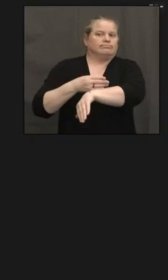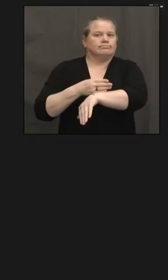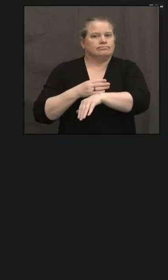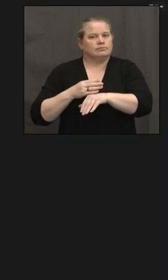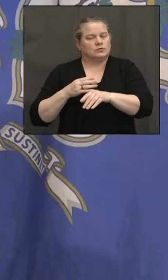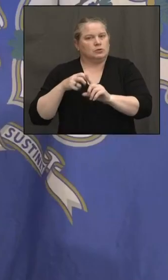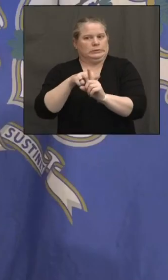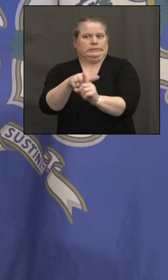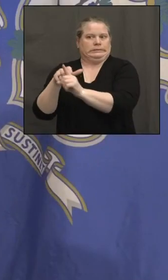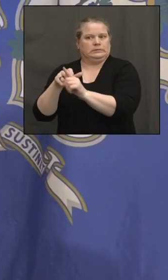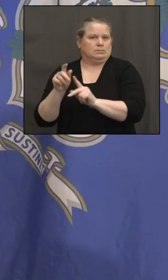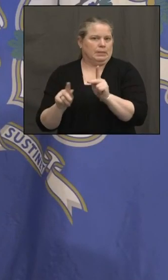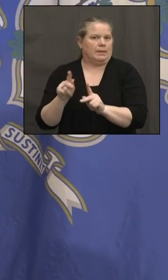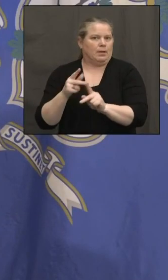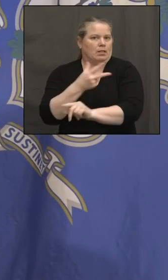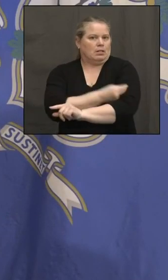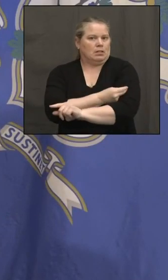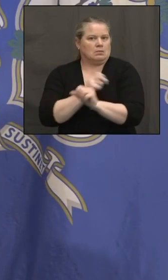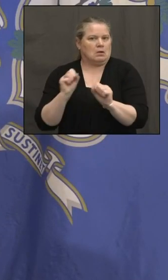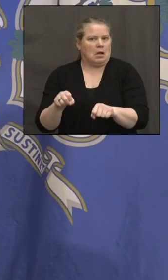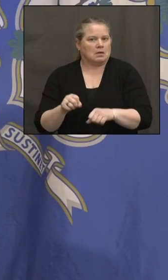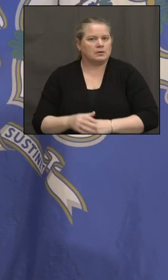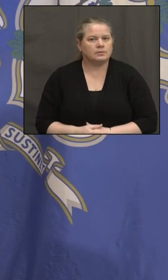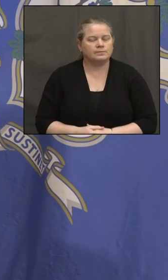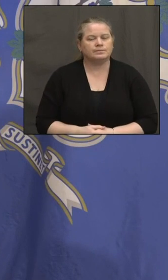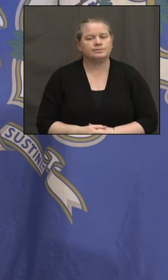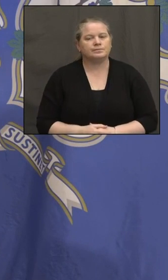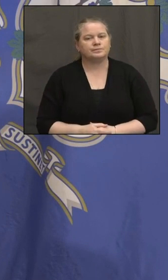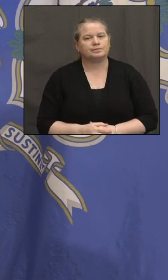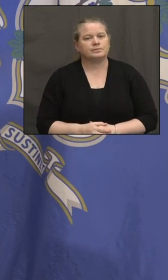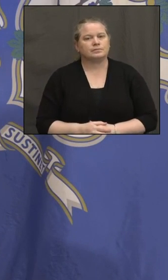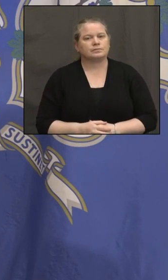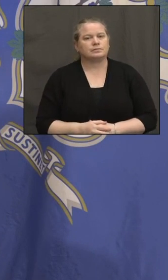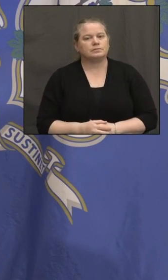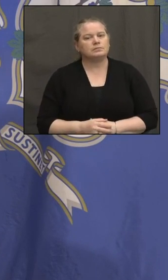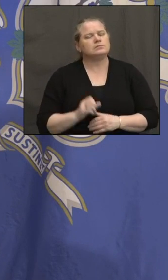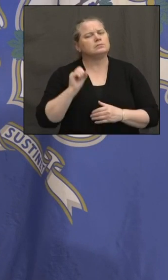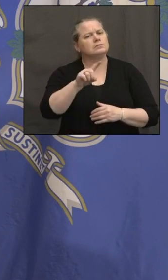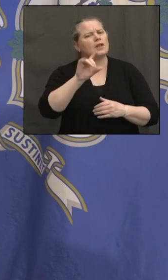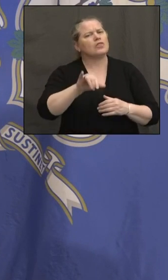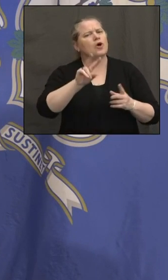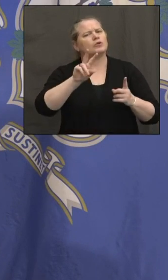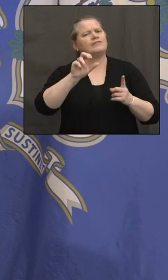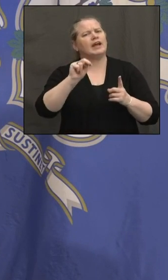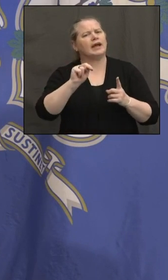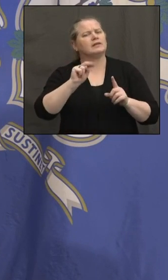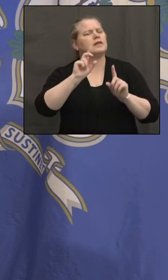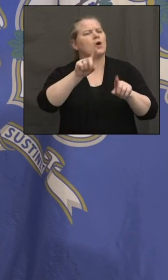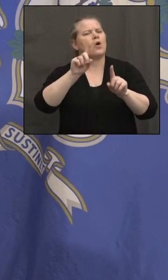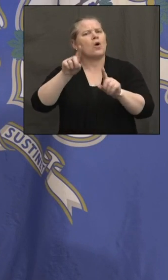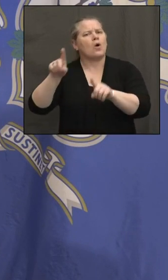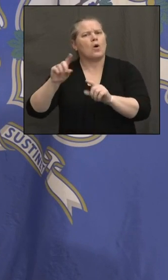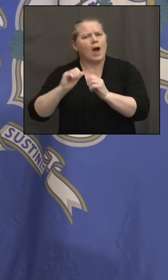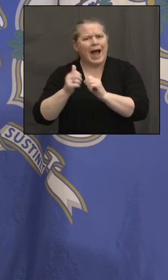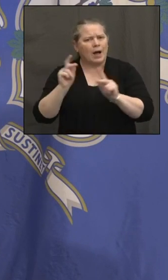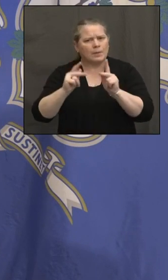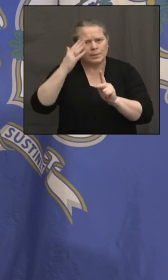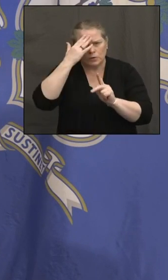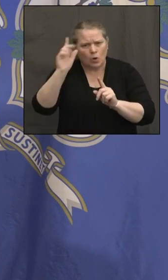And just in terms of these vans that will be going out to certain sites, how will people know where they will be? And do they need to sign up?